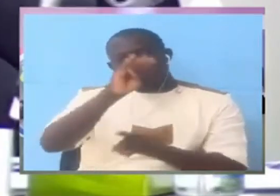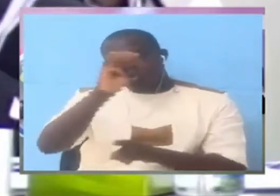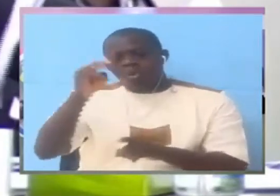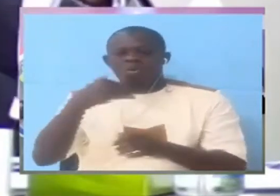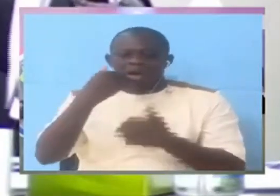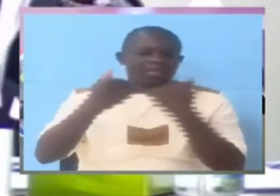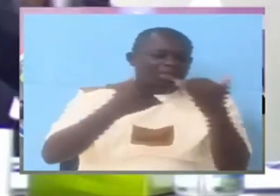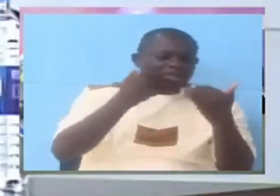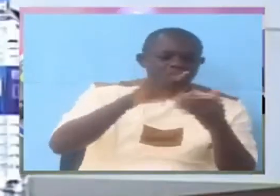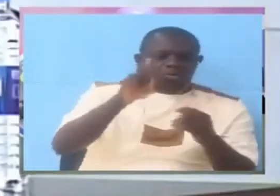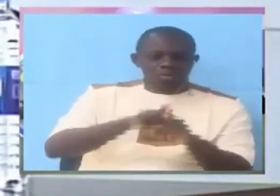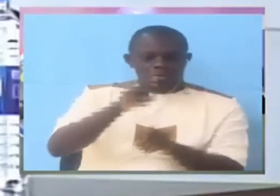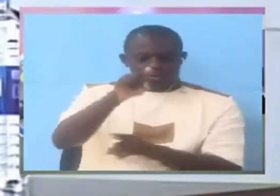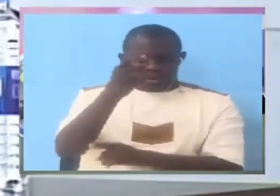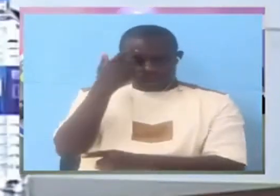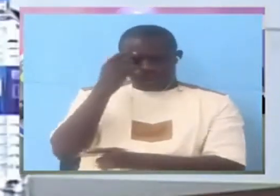because you are notorious.